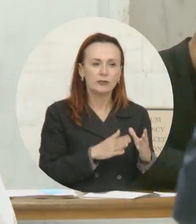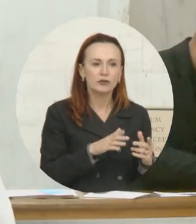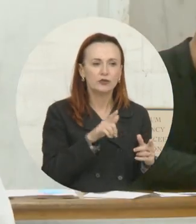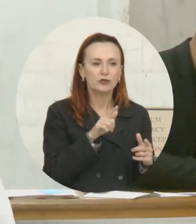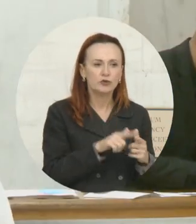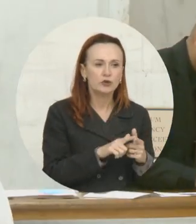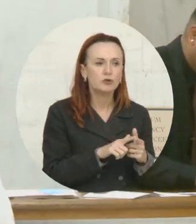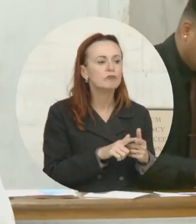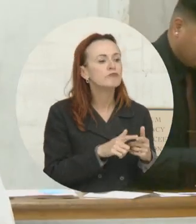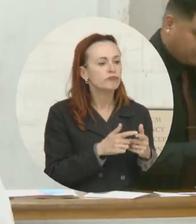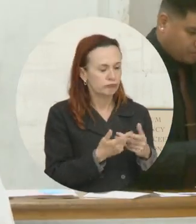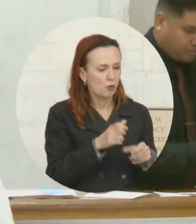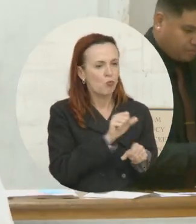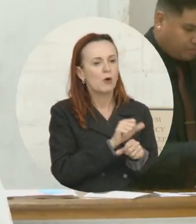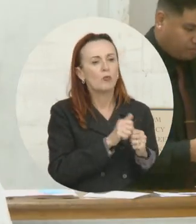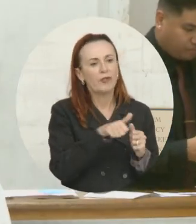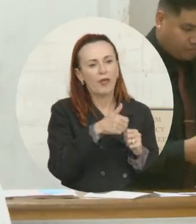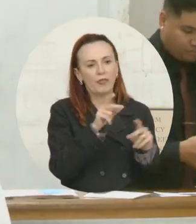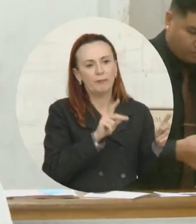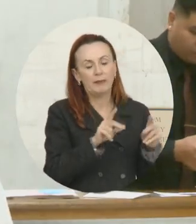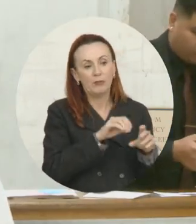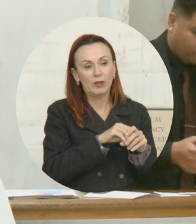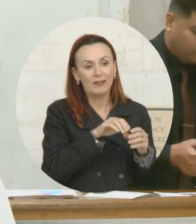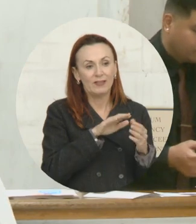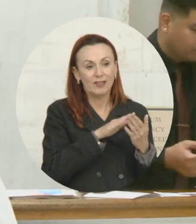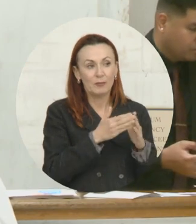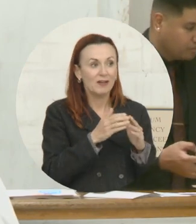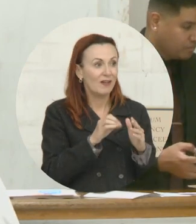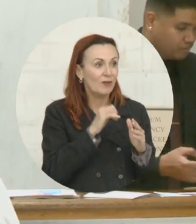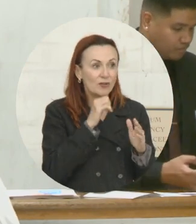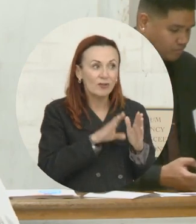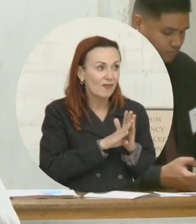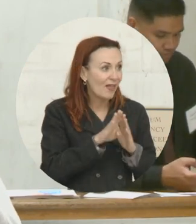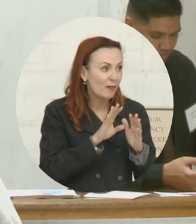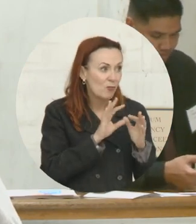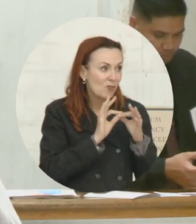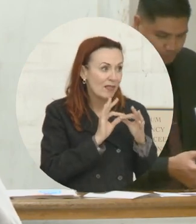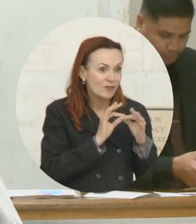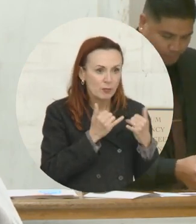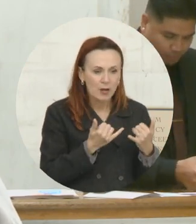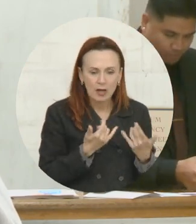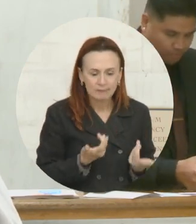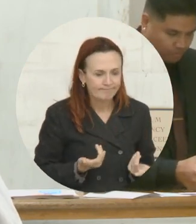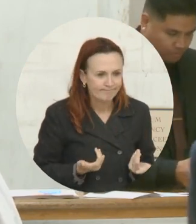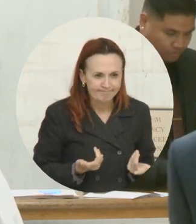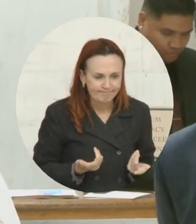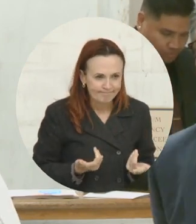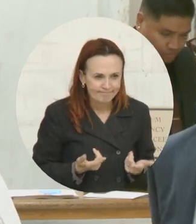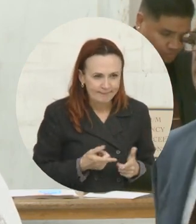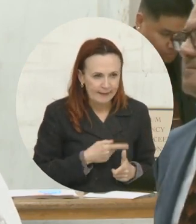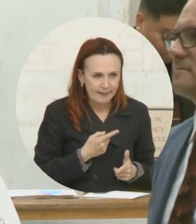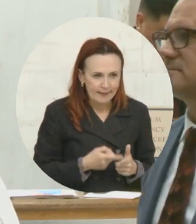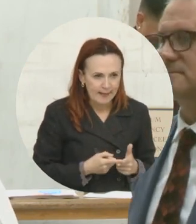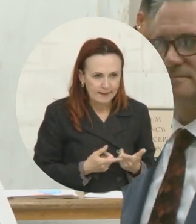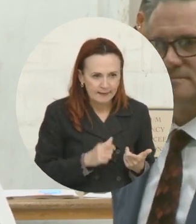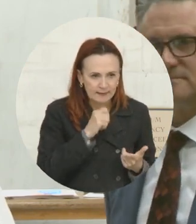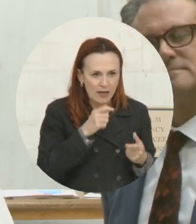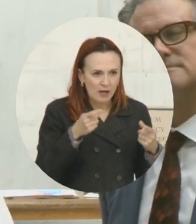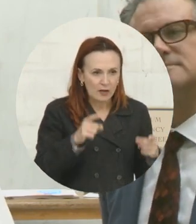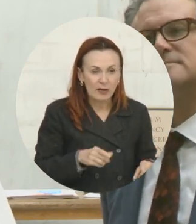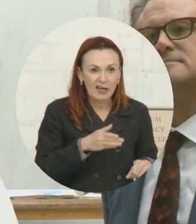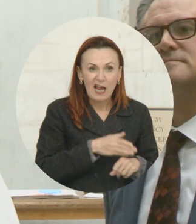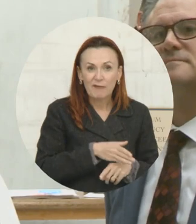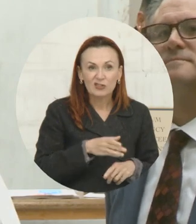in their community. Because if we don't build these relationships now, we aren't going to build them after the major